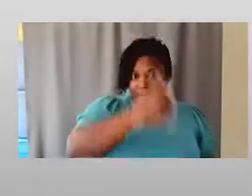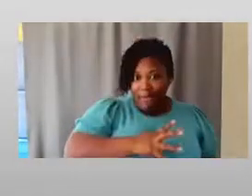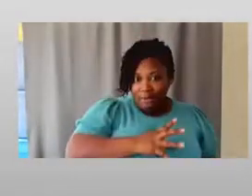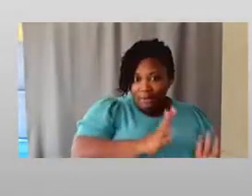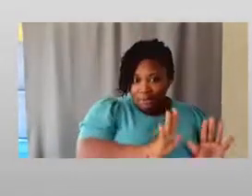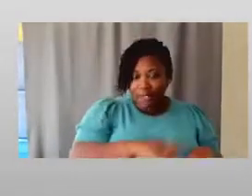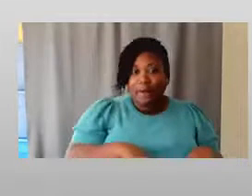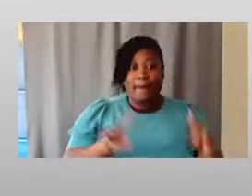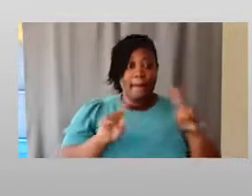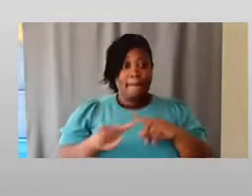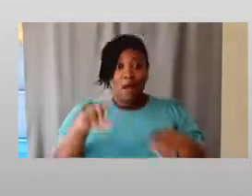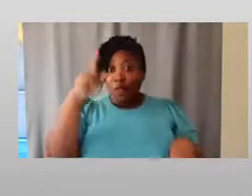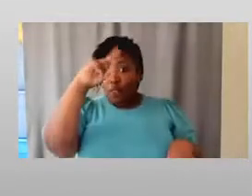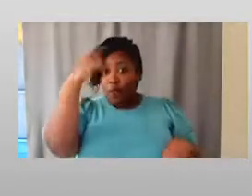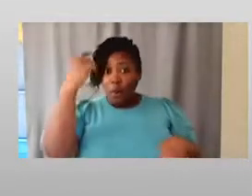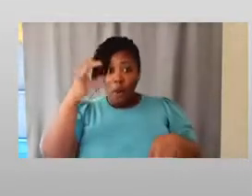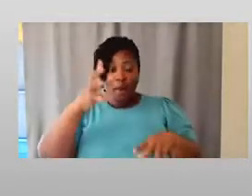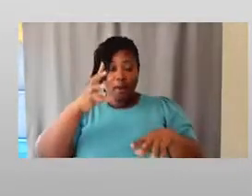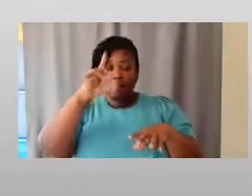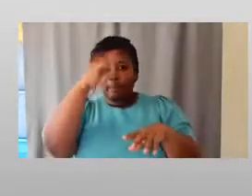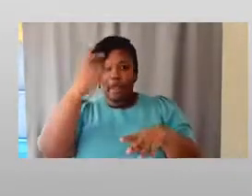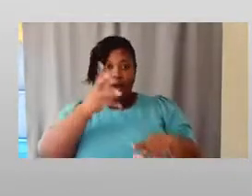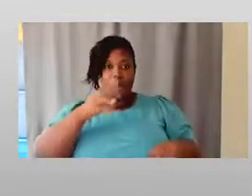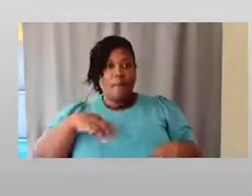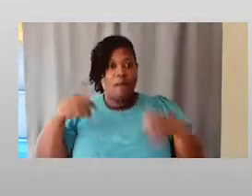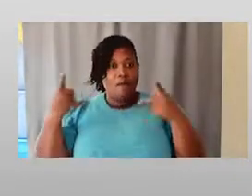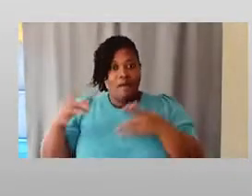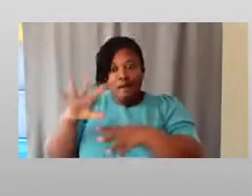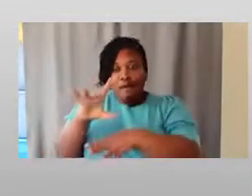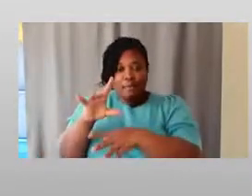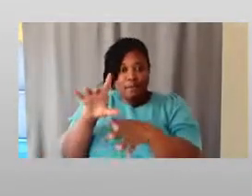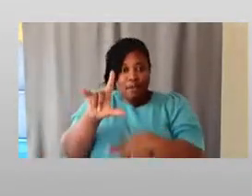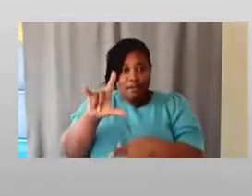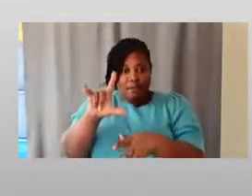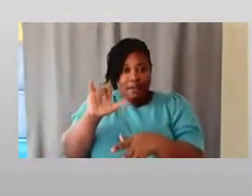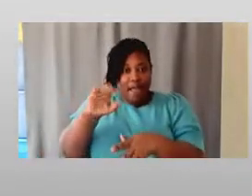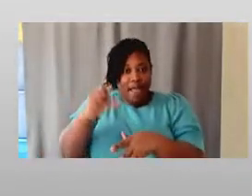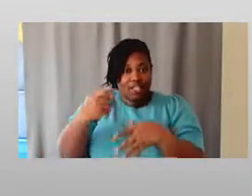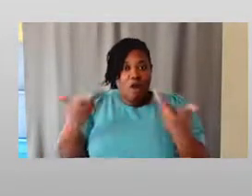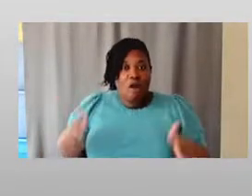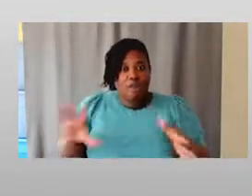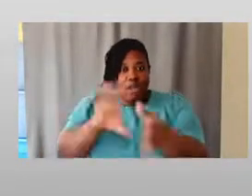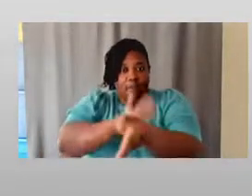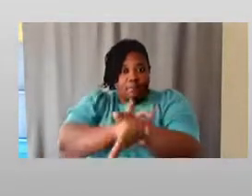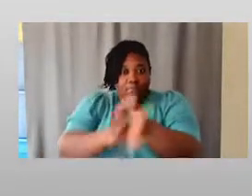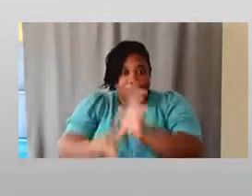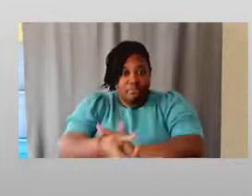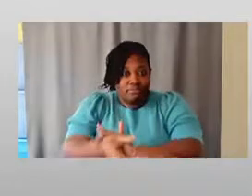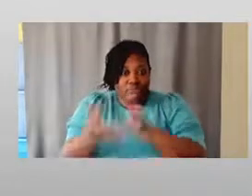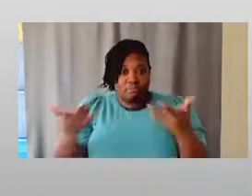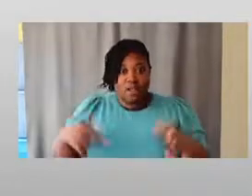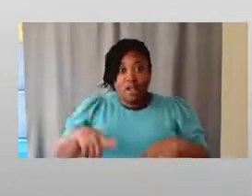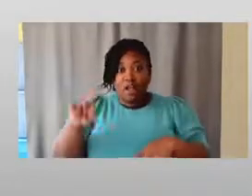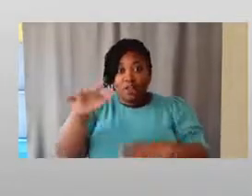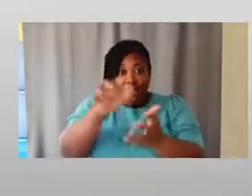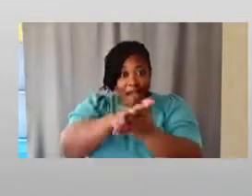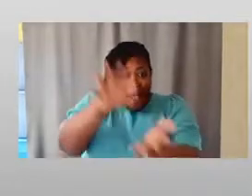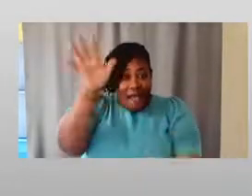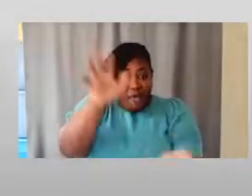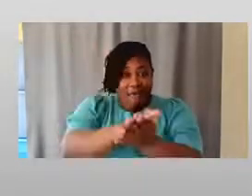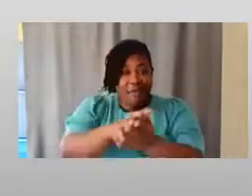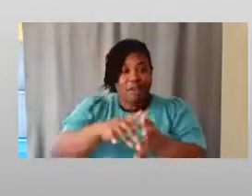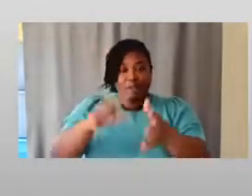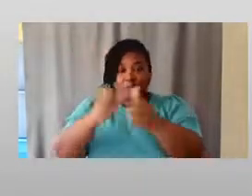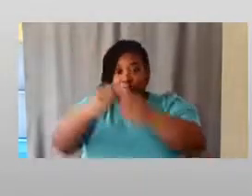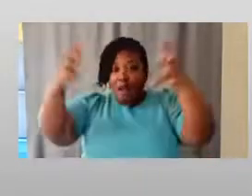legs are already chained down to the ground before she can start. There are alligators and crocodiles and hurdles and bombs and all